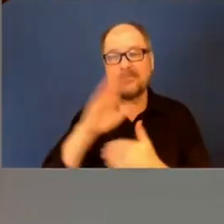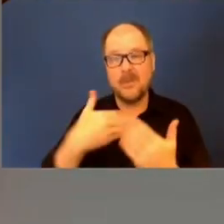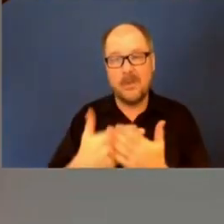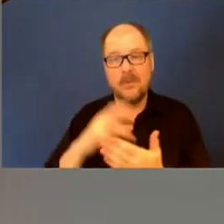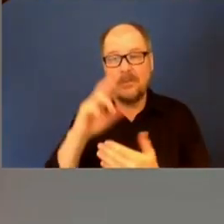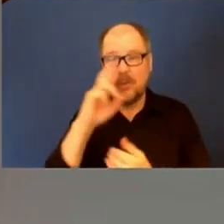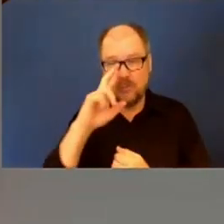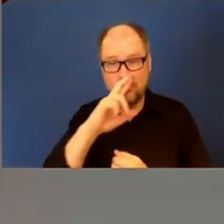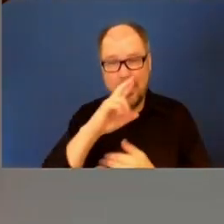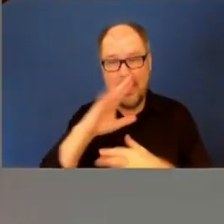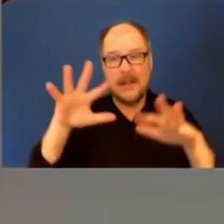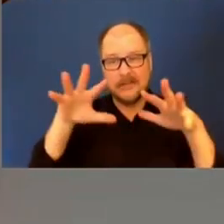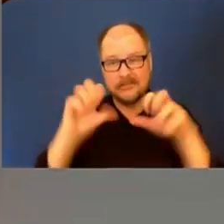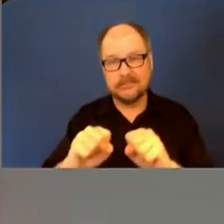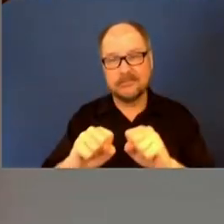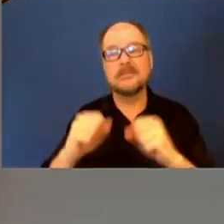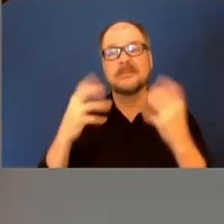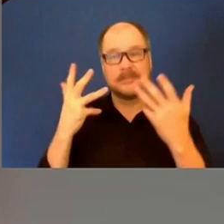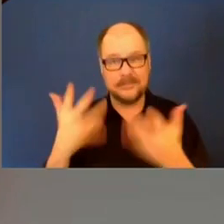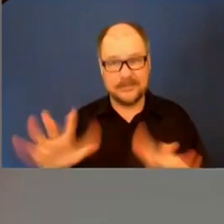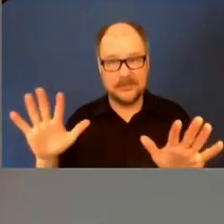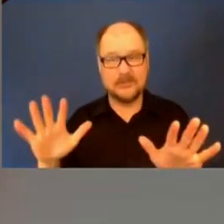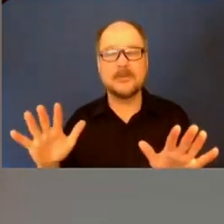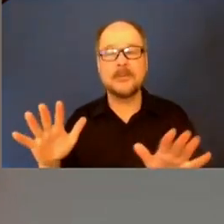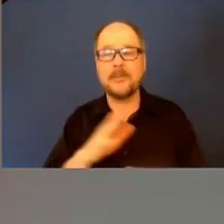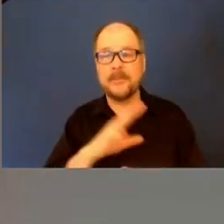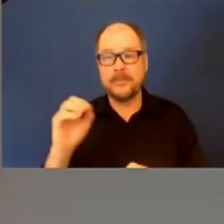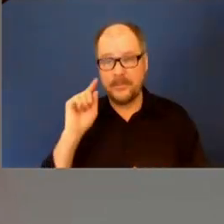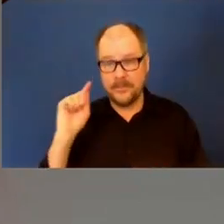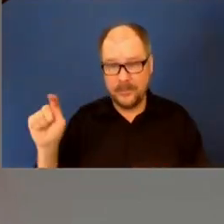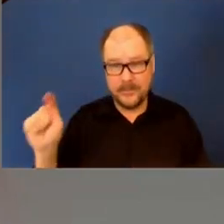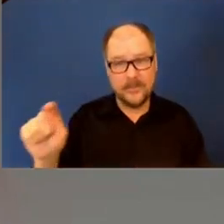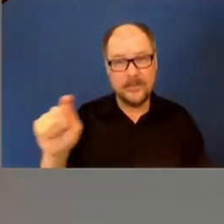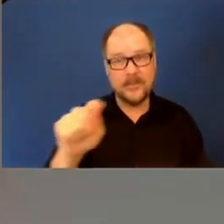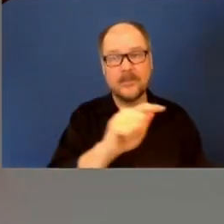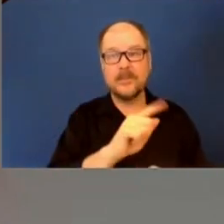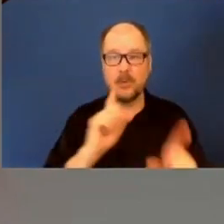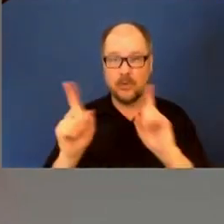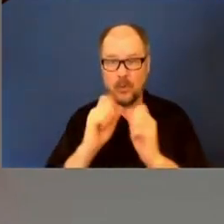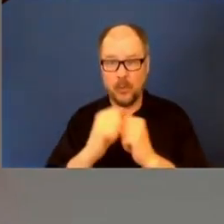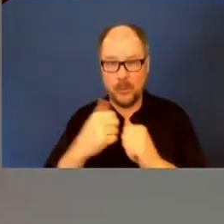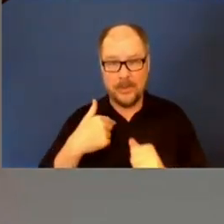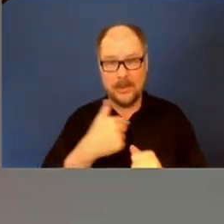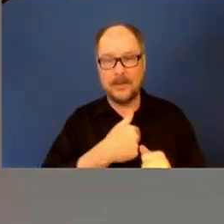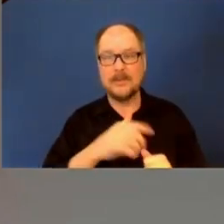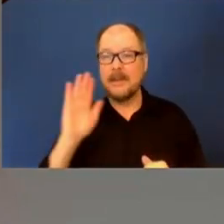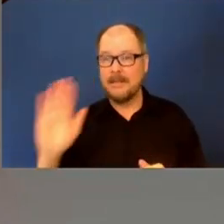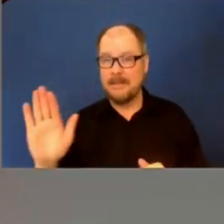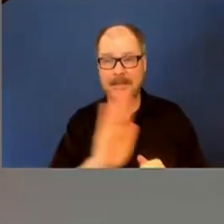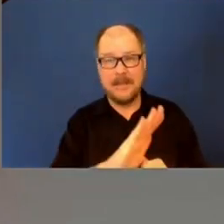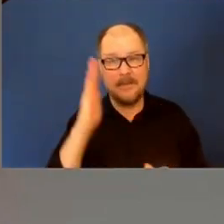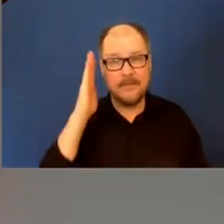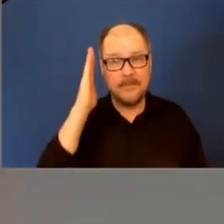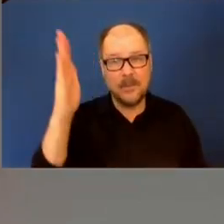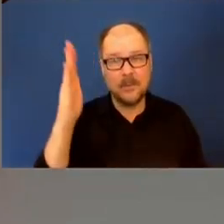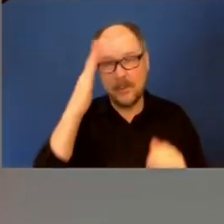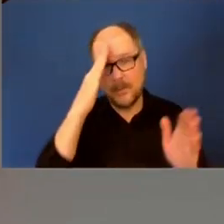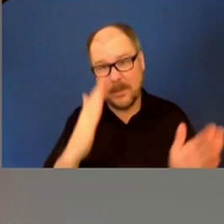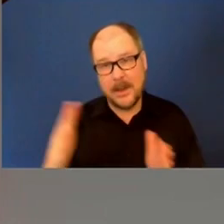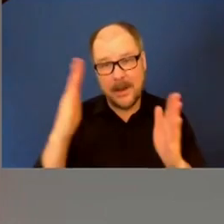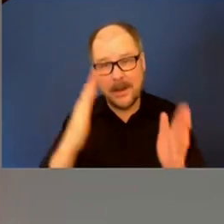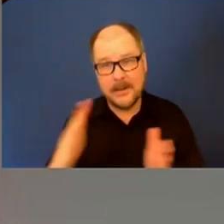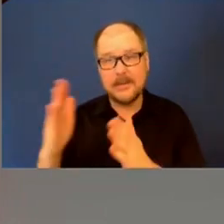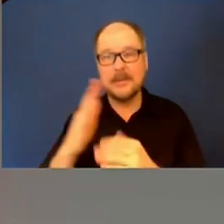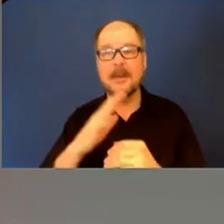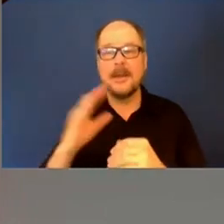conversation we've had with them so far. And they are all having conversation with us about what their future plans are in terms